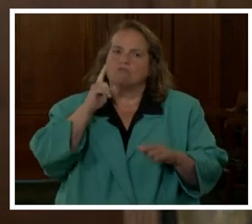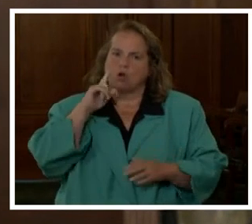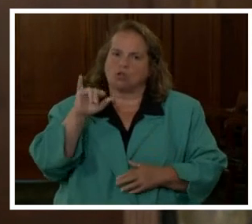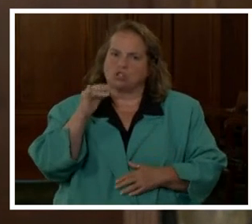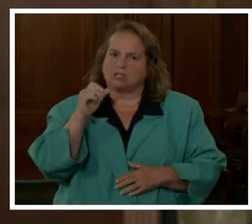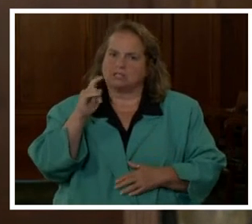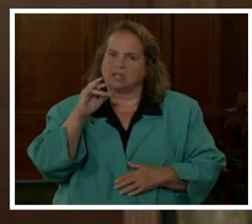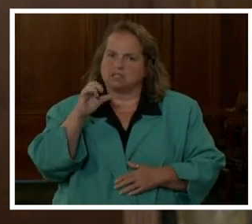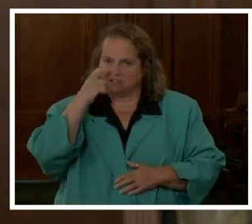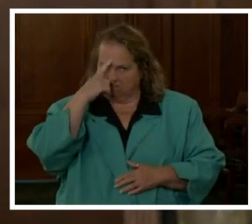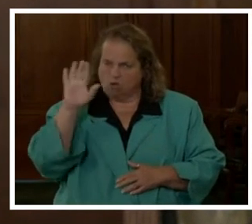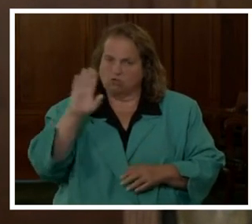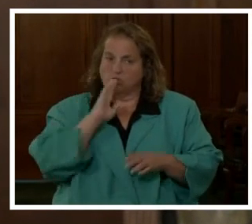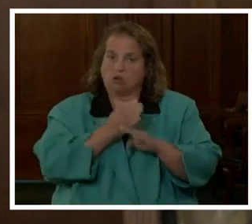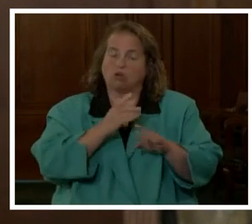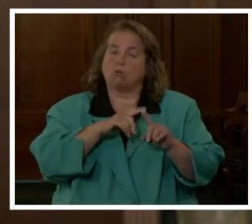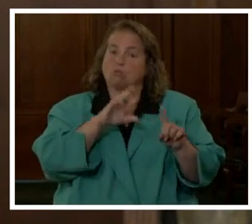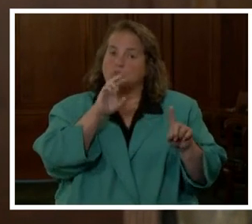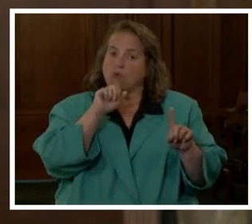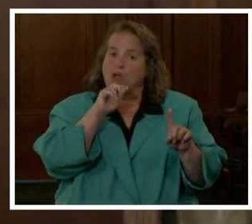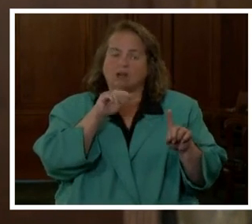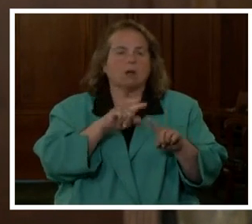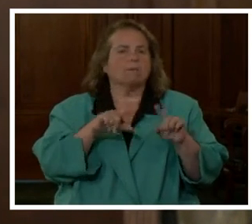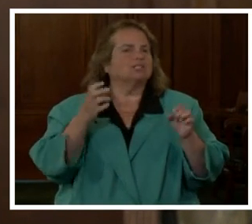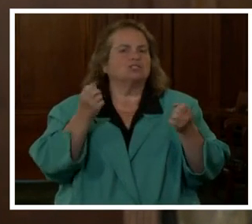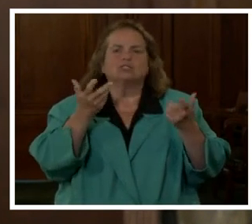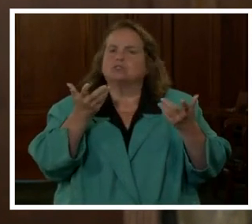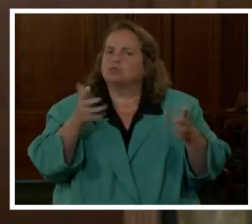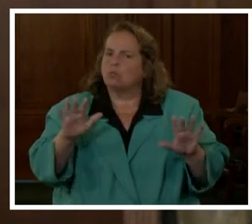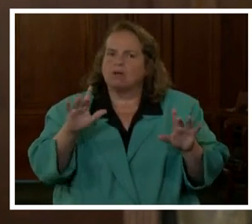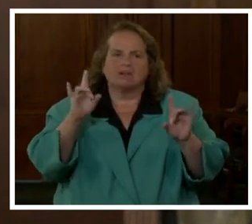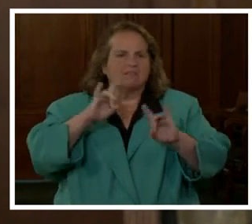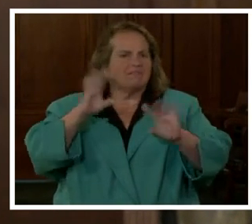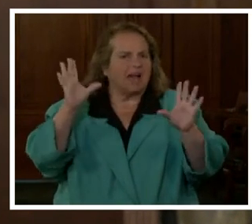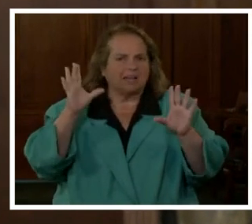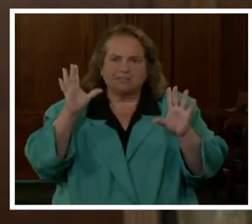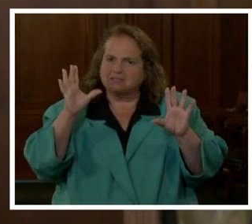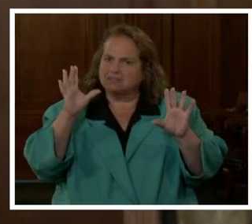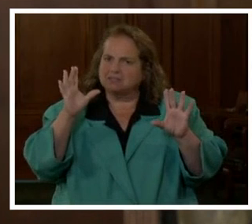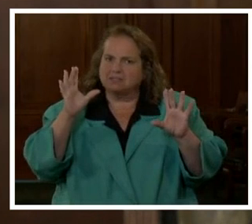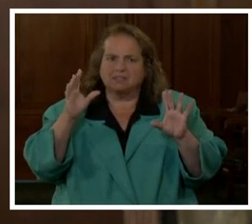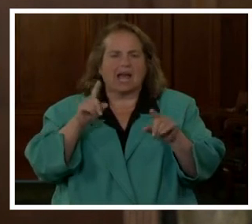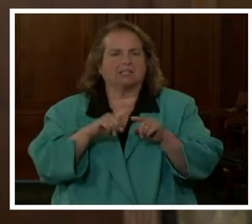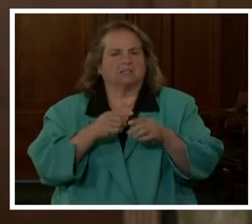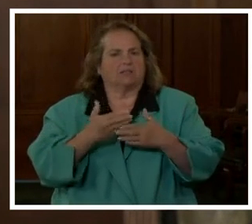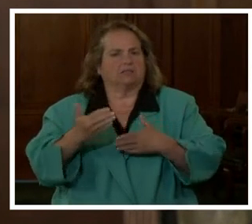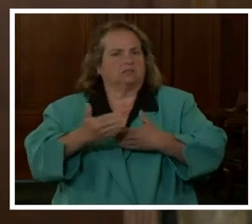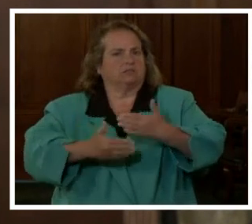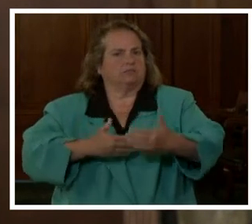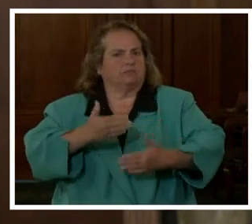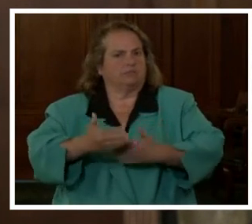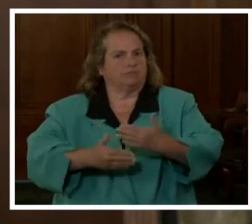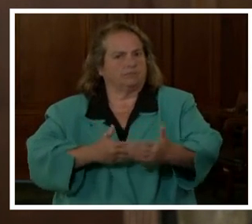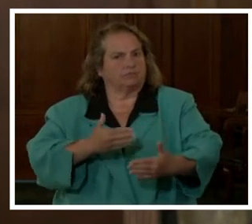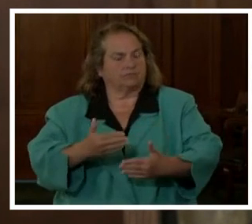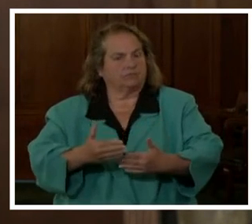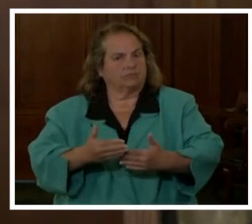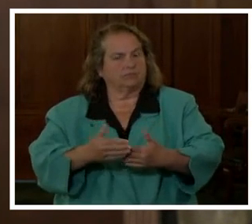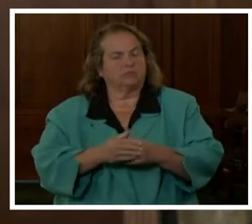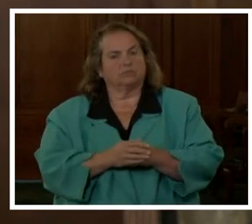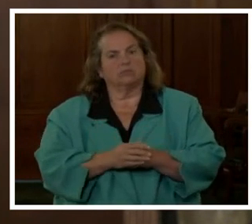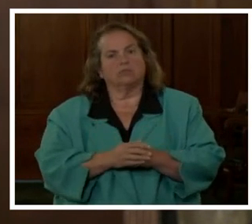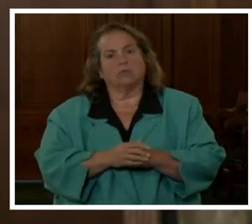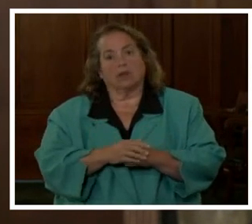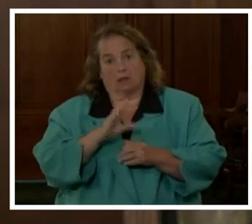for Brianna. But she does not want violence as things move forward. And I believe that